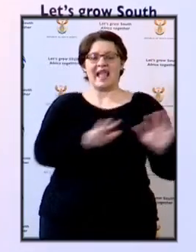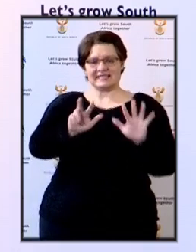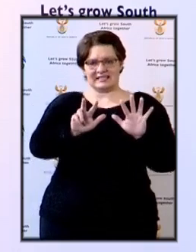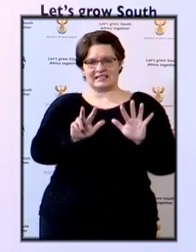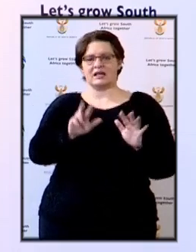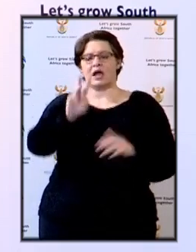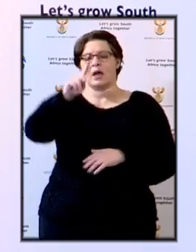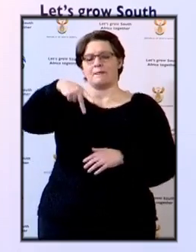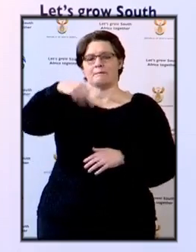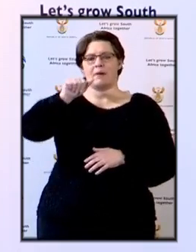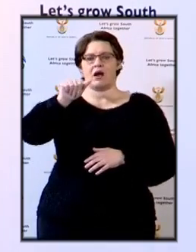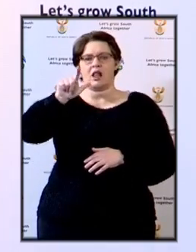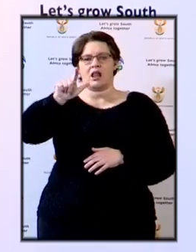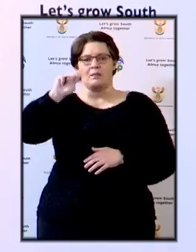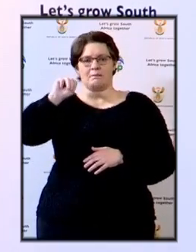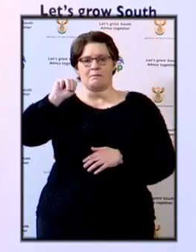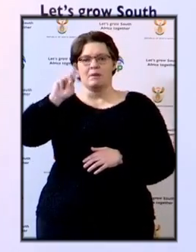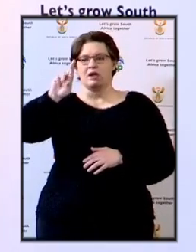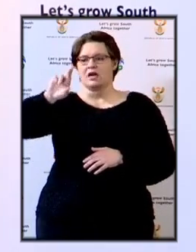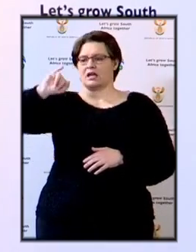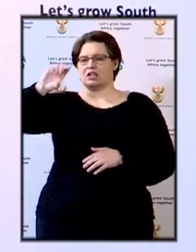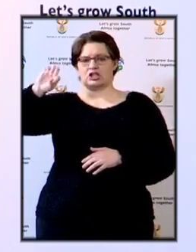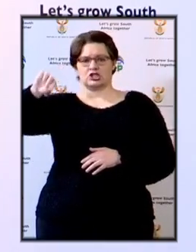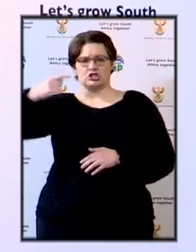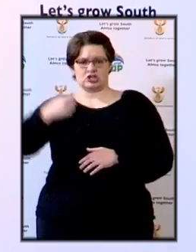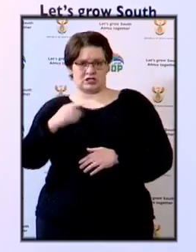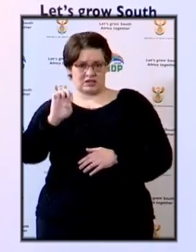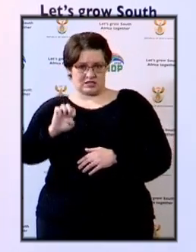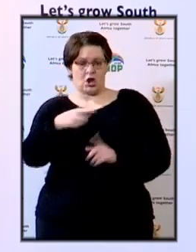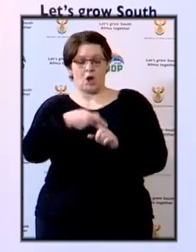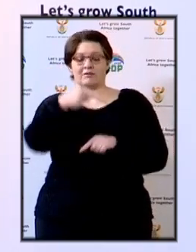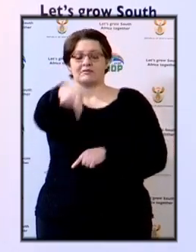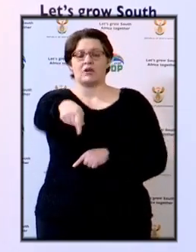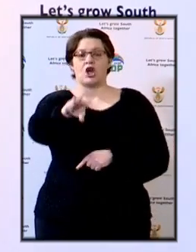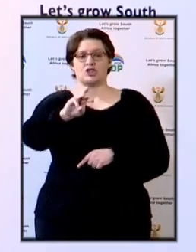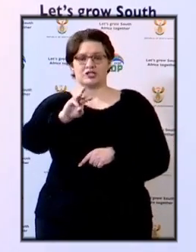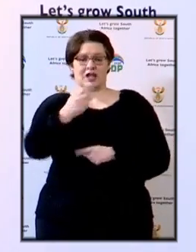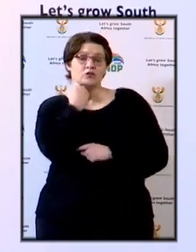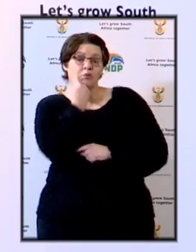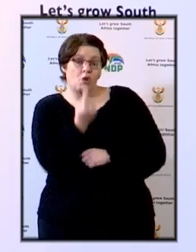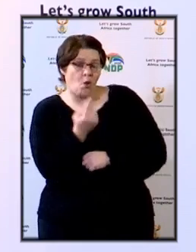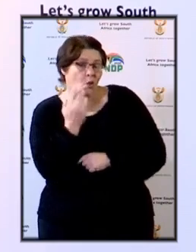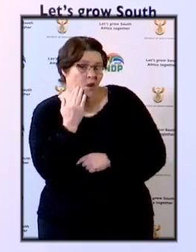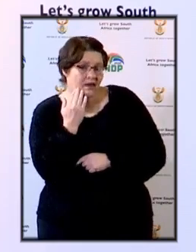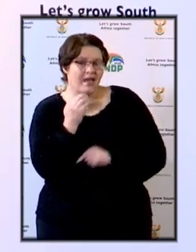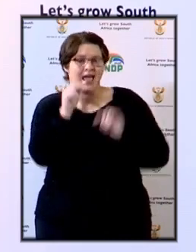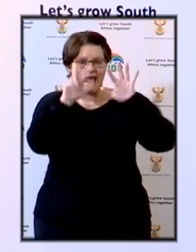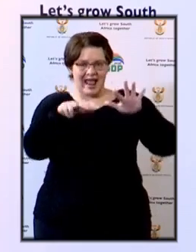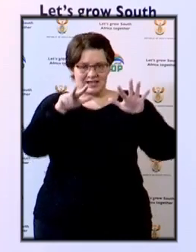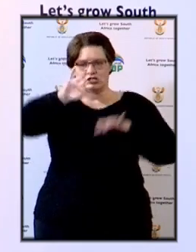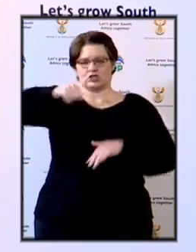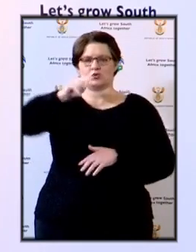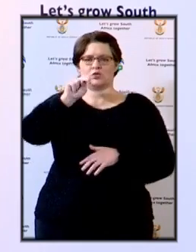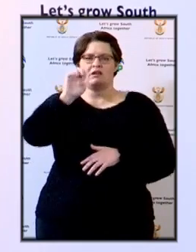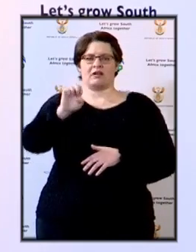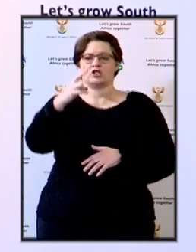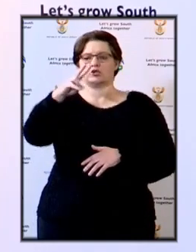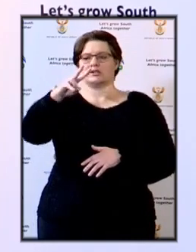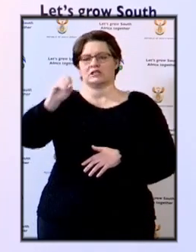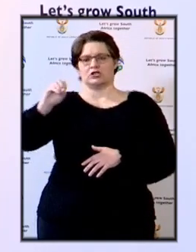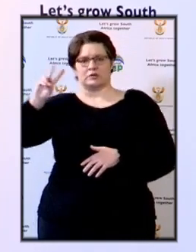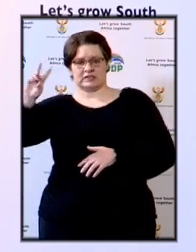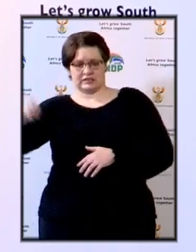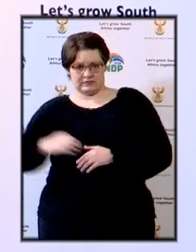in Palm Ridge Regional Court on Thursday, tomorrow, the 18th of June, 2020.